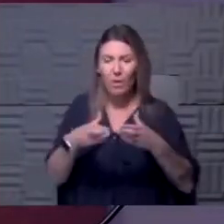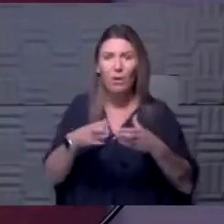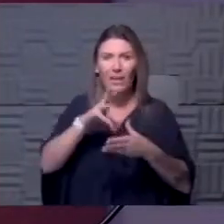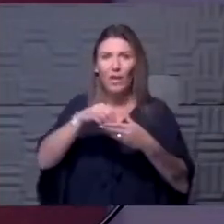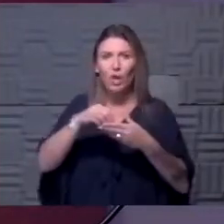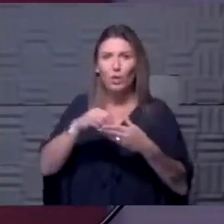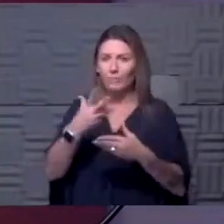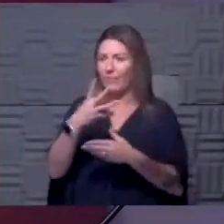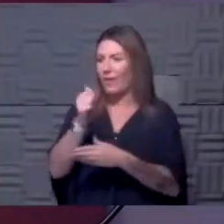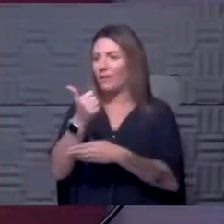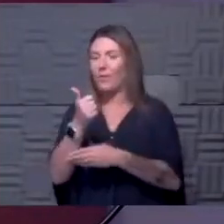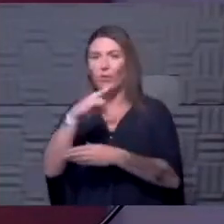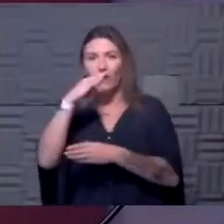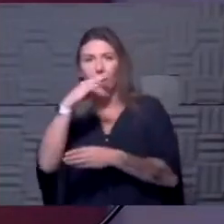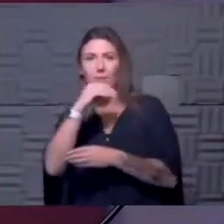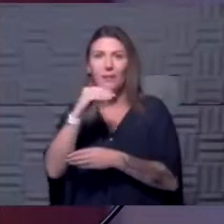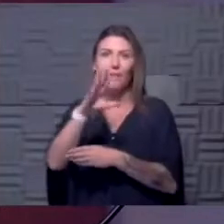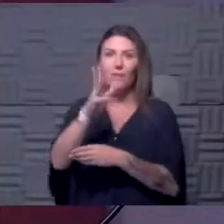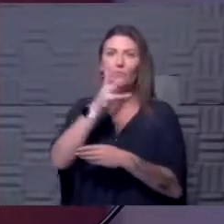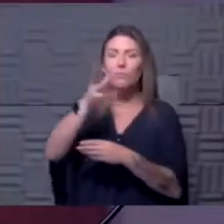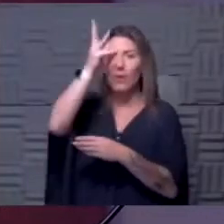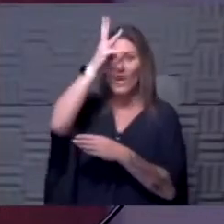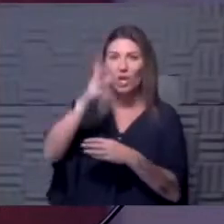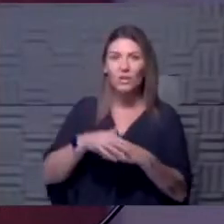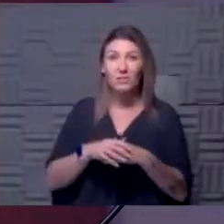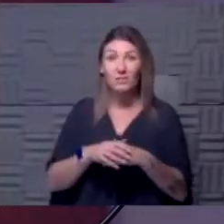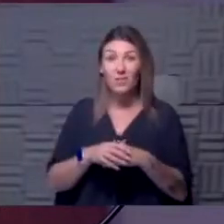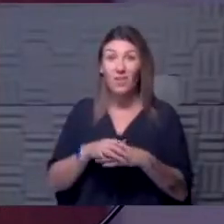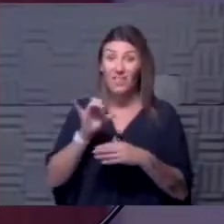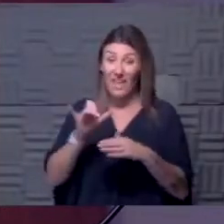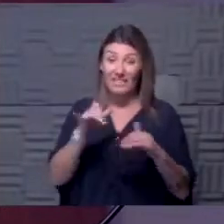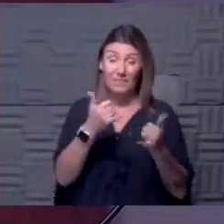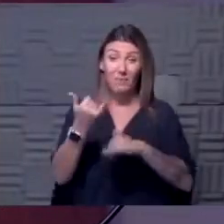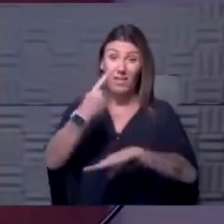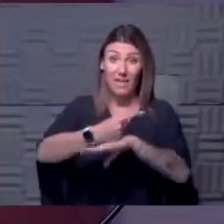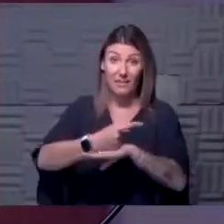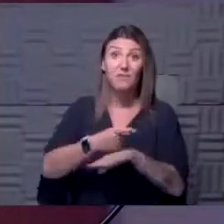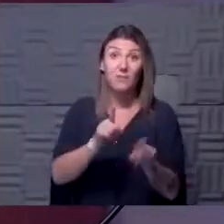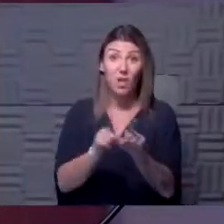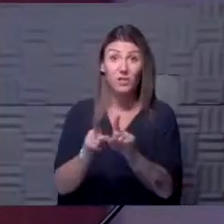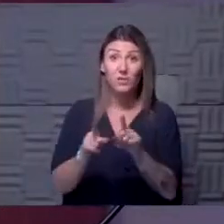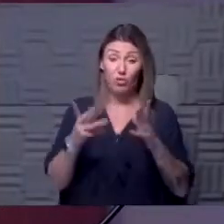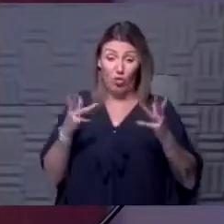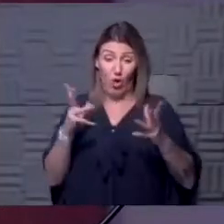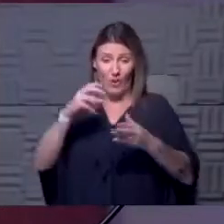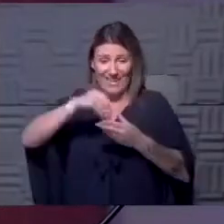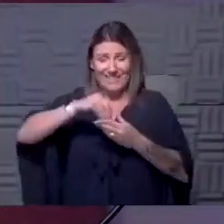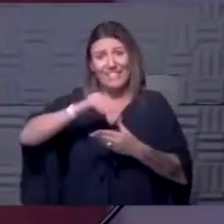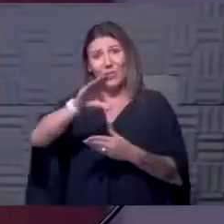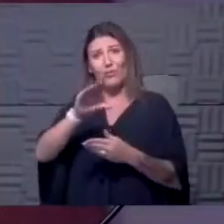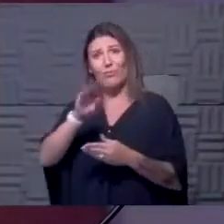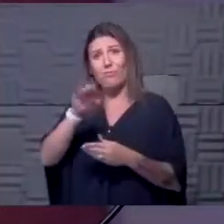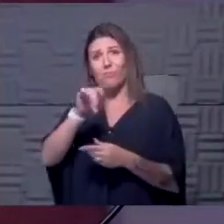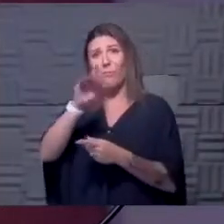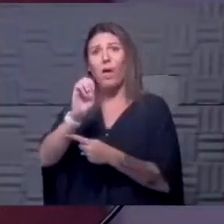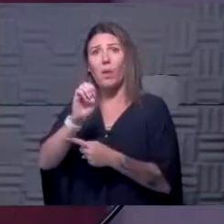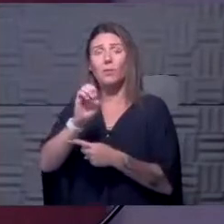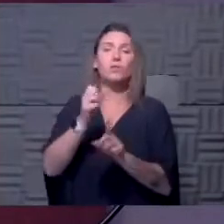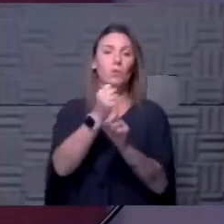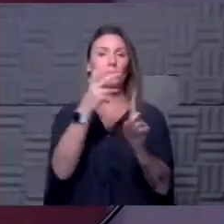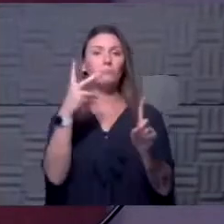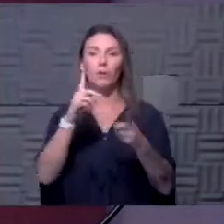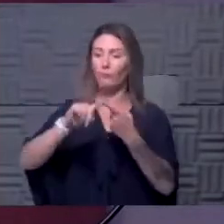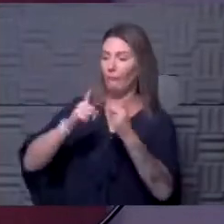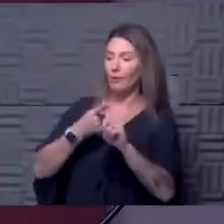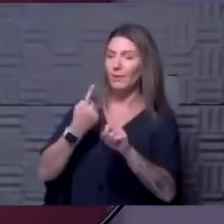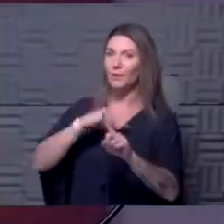kids, those five other kids or six other kids and their parents, those are our play dates. They're already in our bubble. So rather than expanding it to